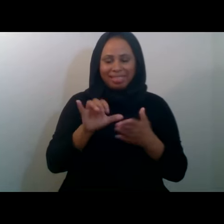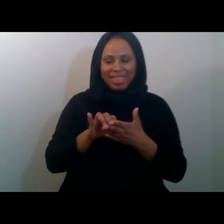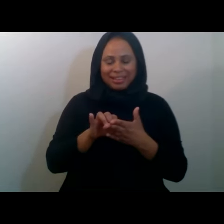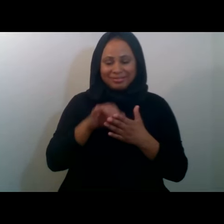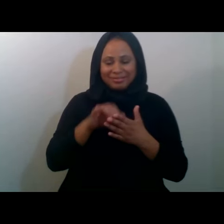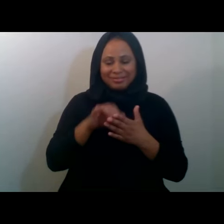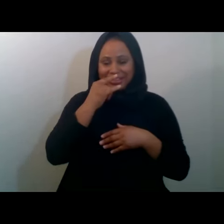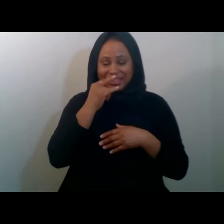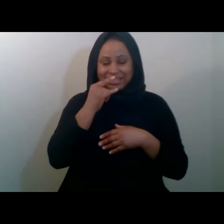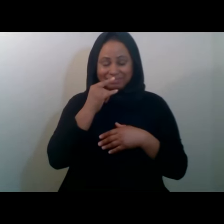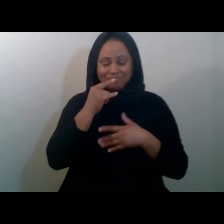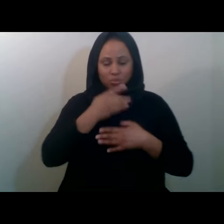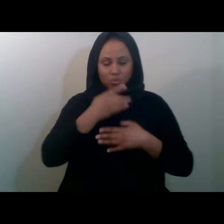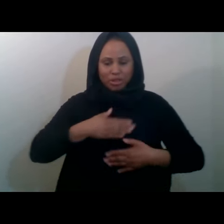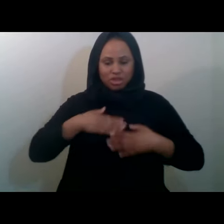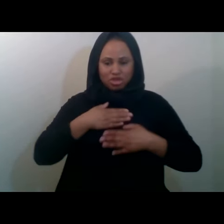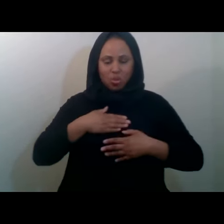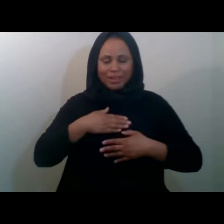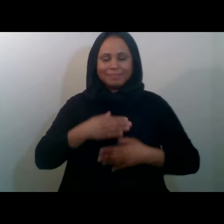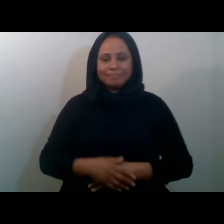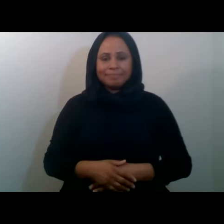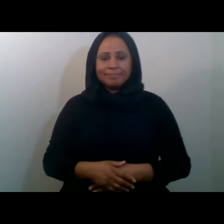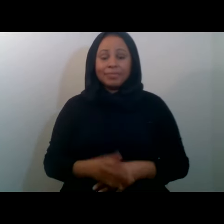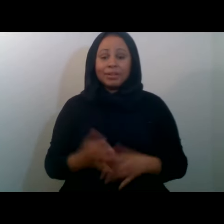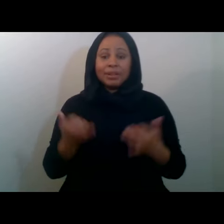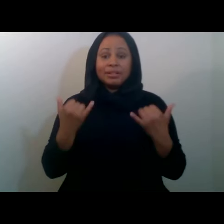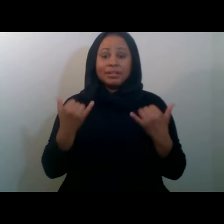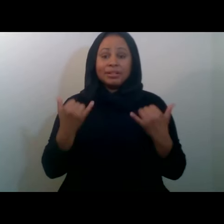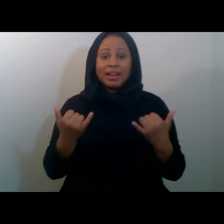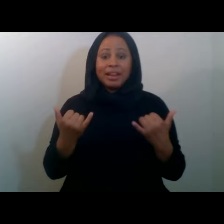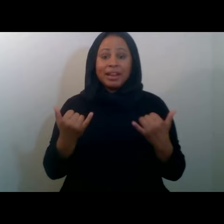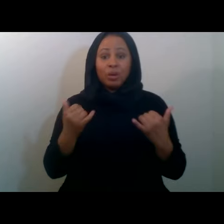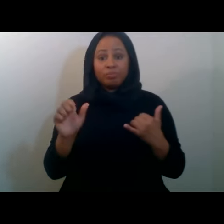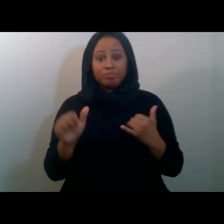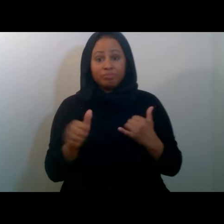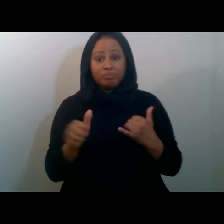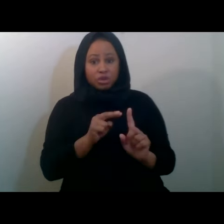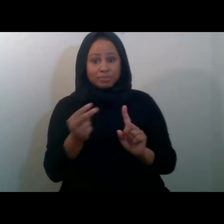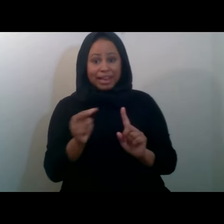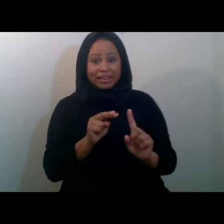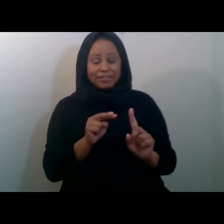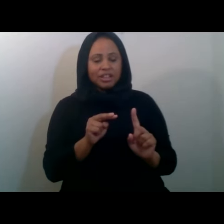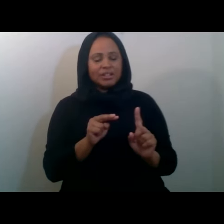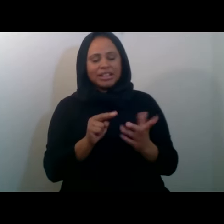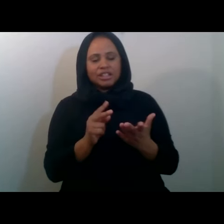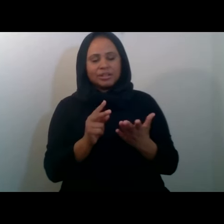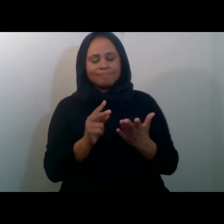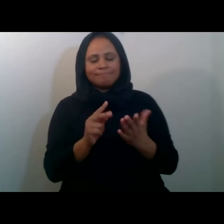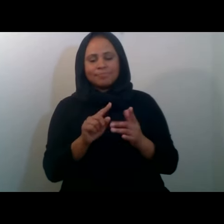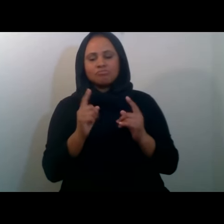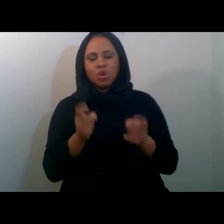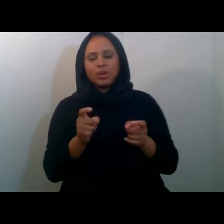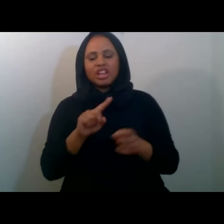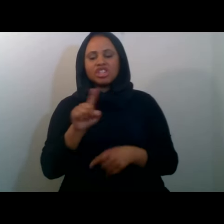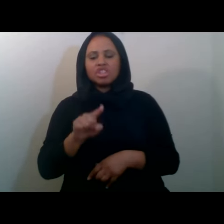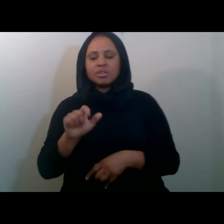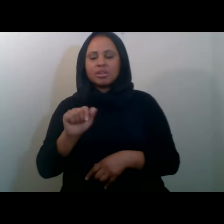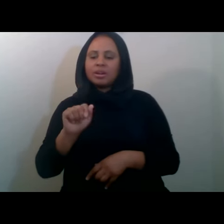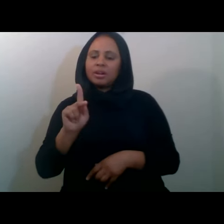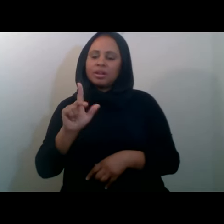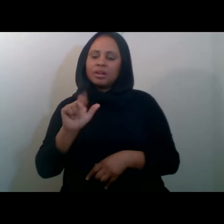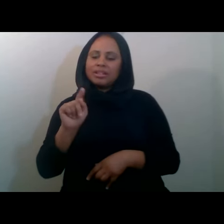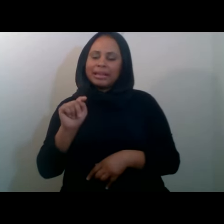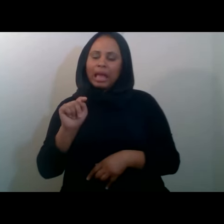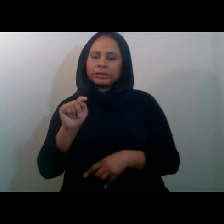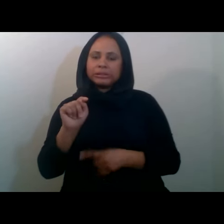-house at MCC. Now, and the other perspective is the donations of Zakat. So, our internal,